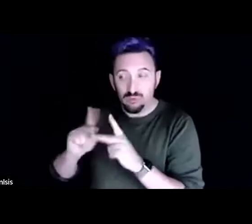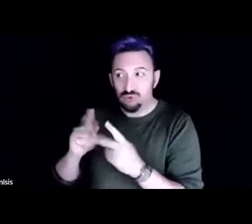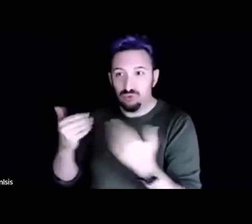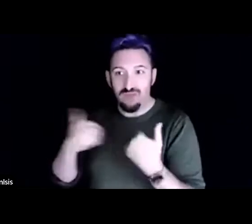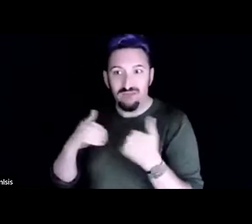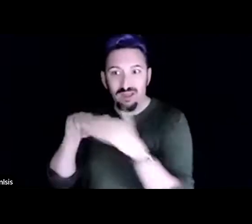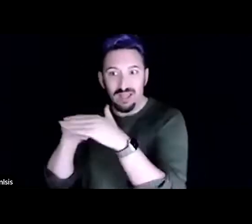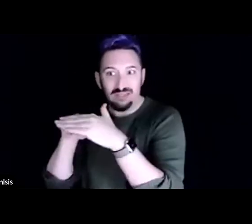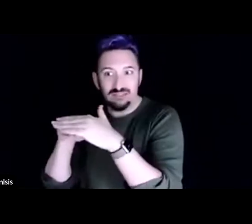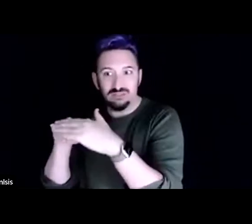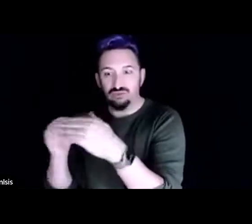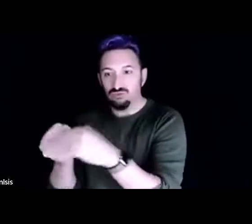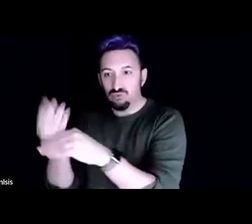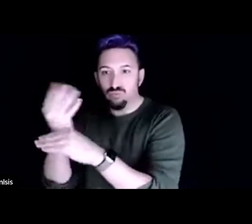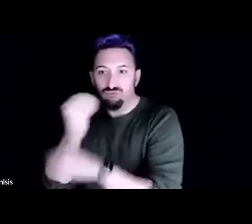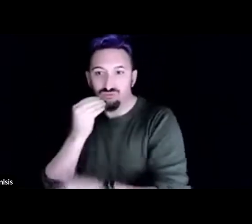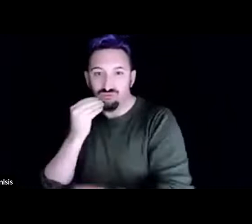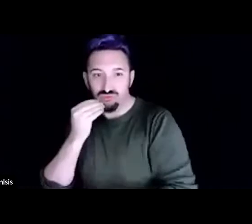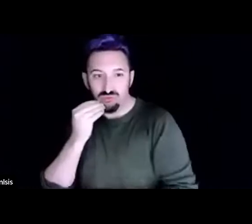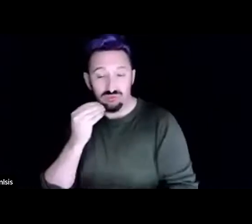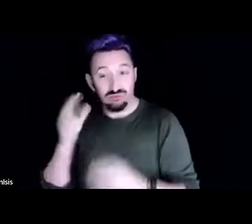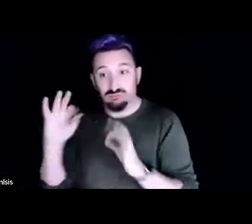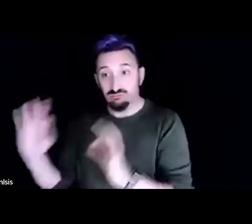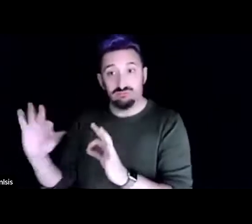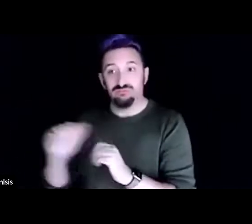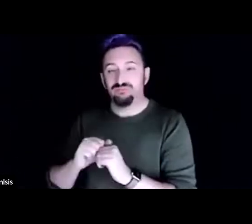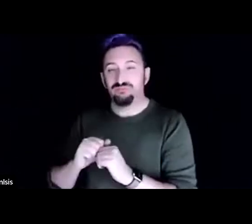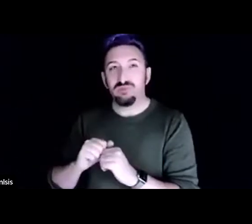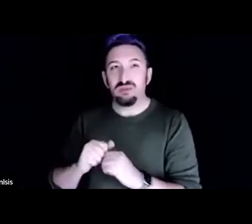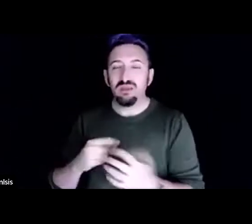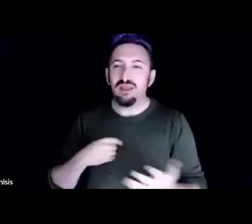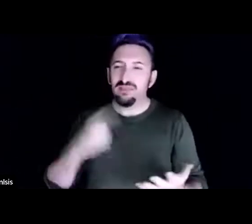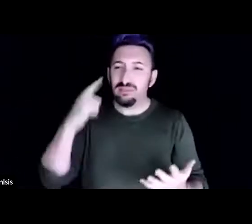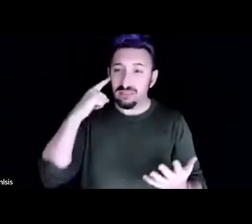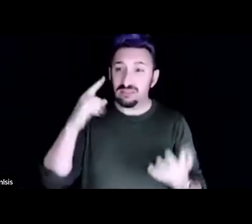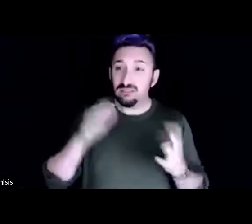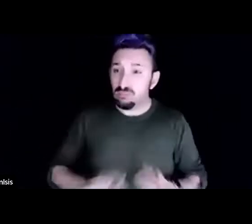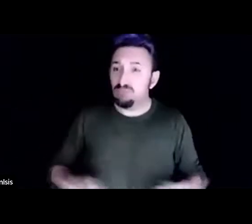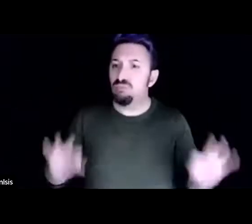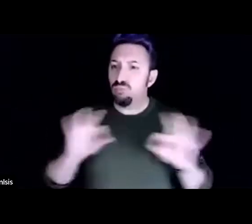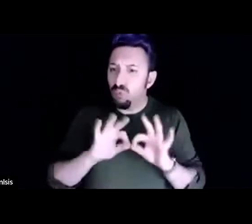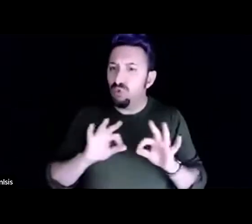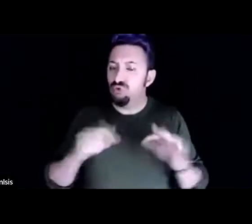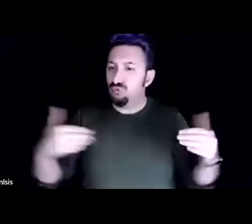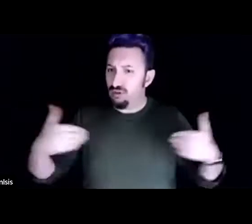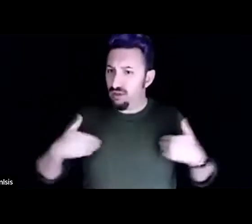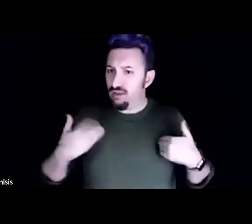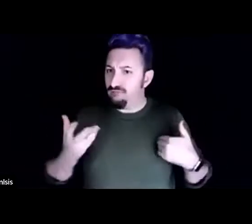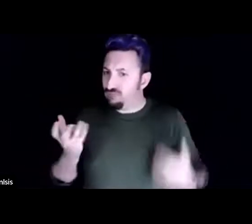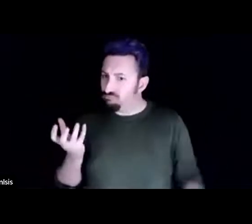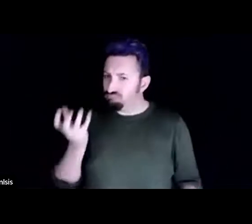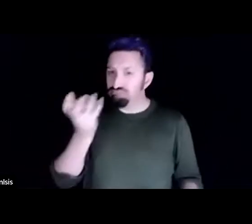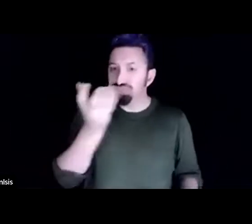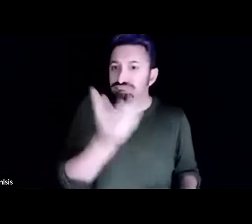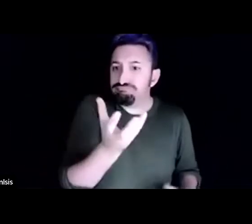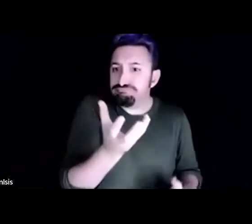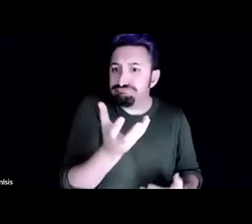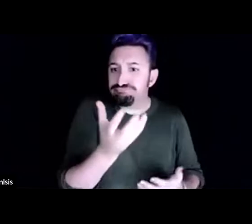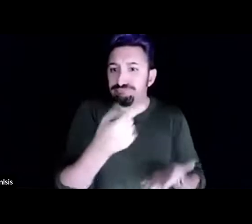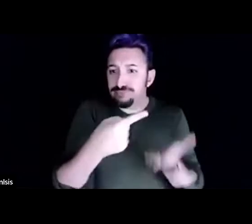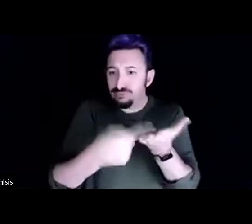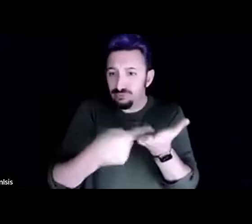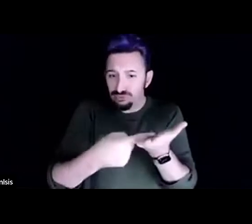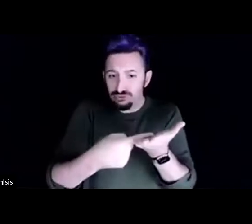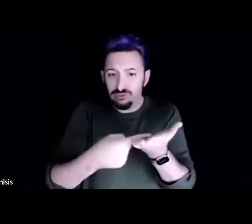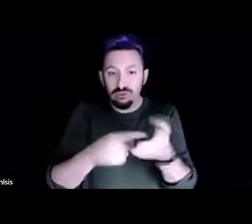i think it's really good to ask those questions i'll also say in the bay area